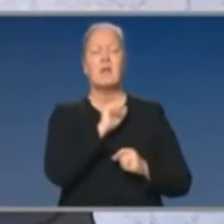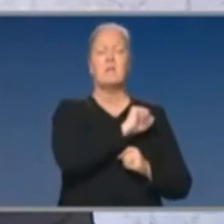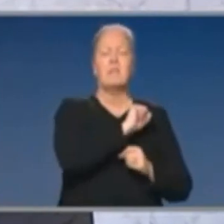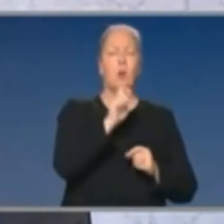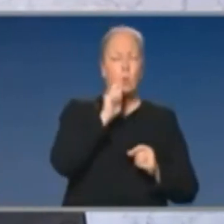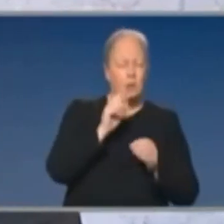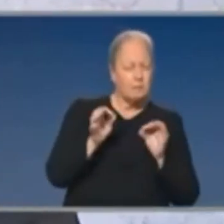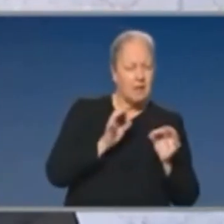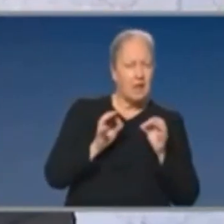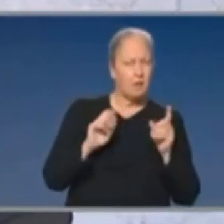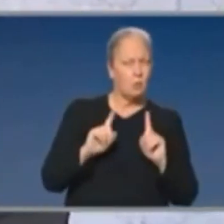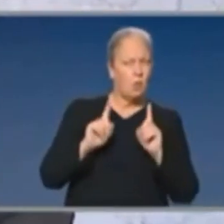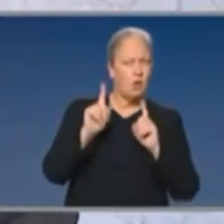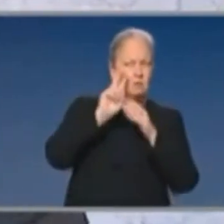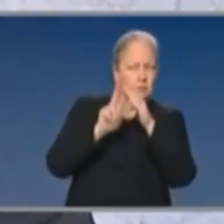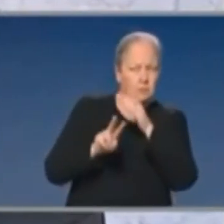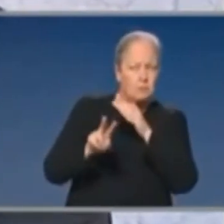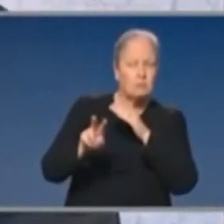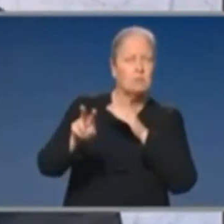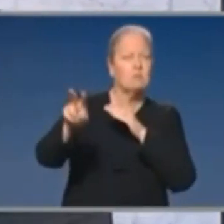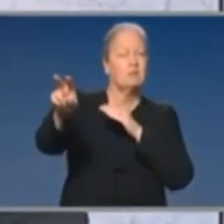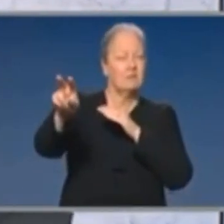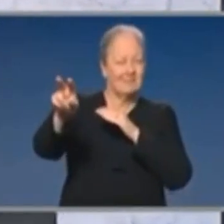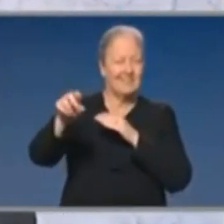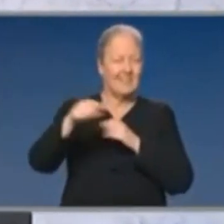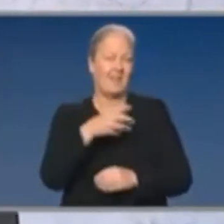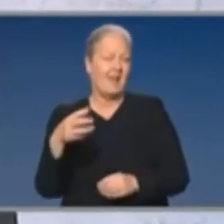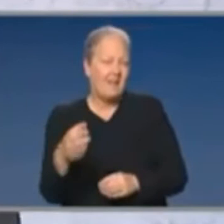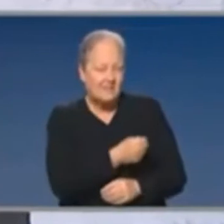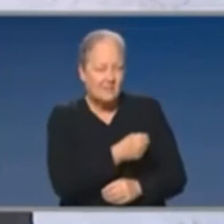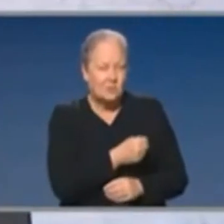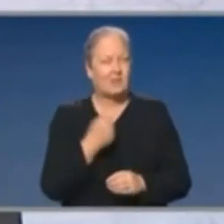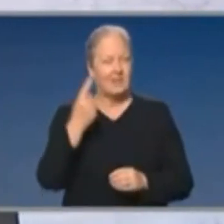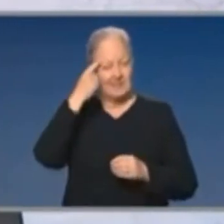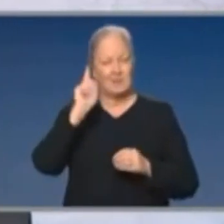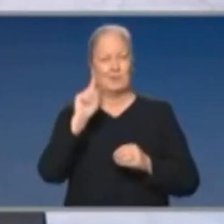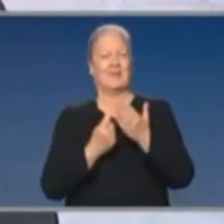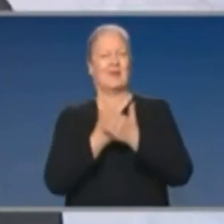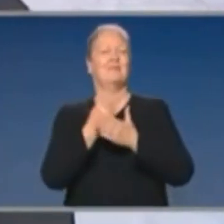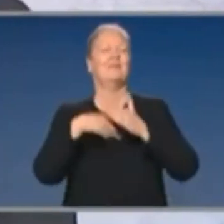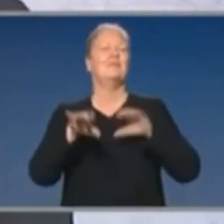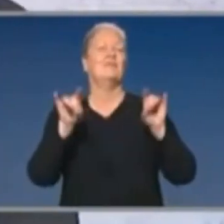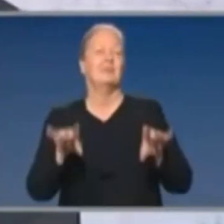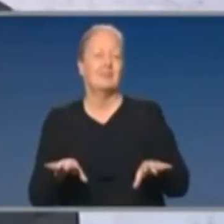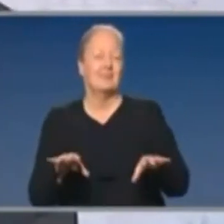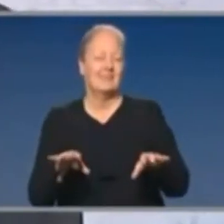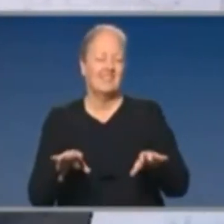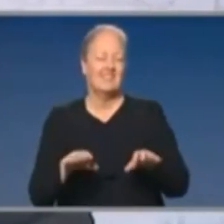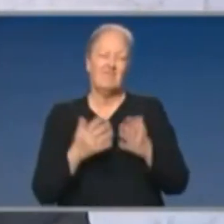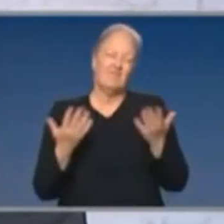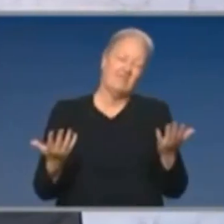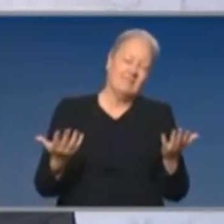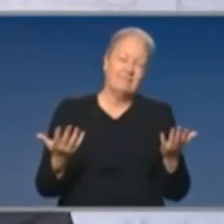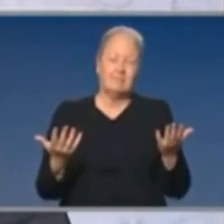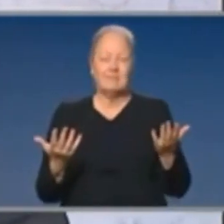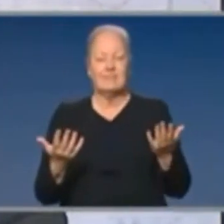projections once again, as they had to do for the recent economic statement. So I think that is fairly obvious.